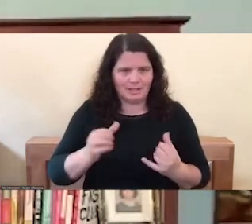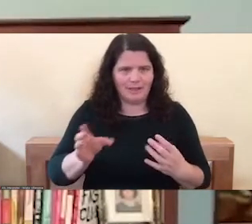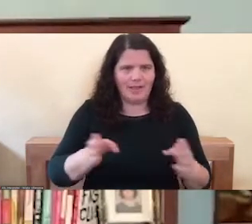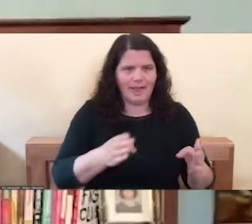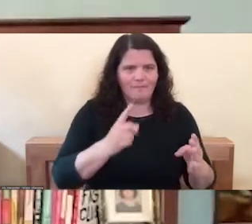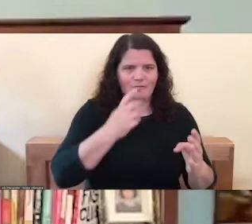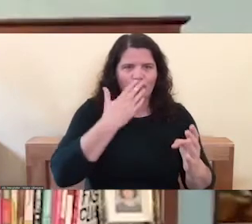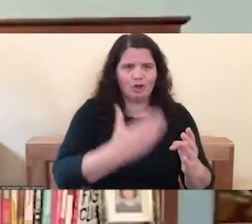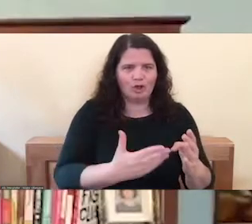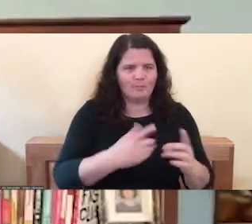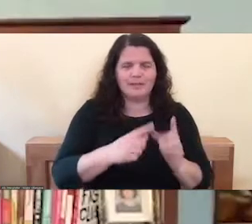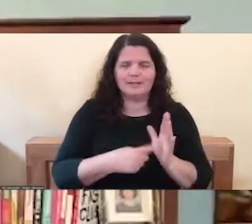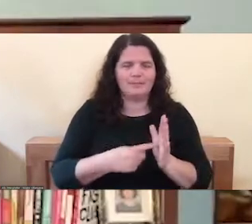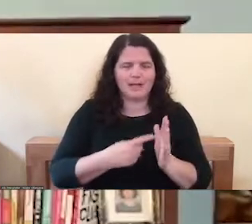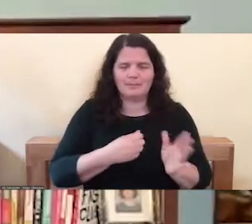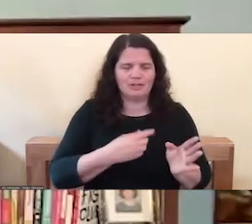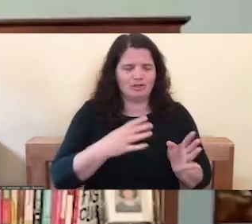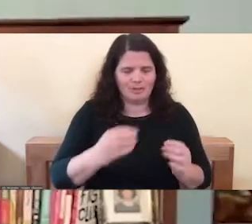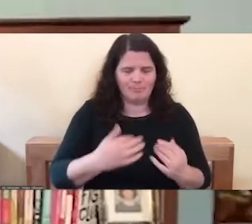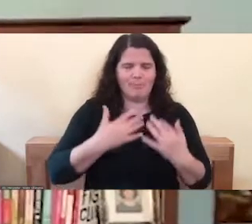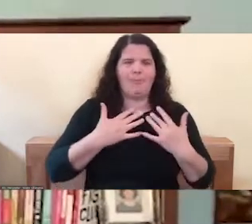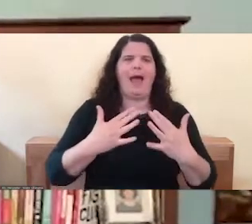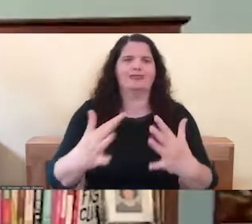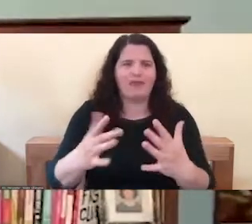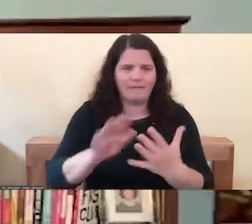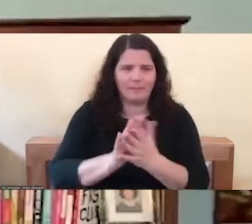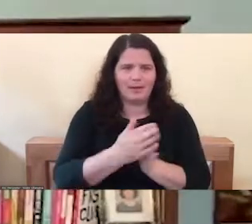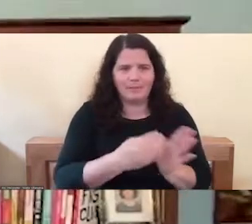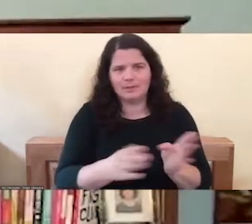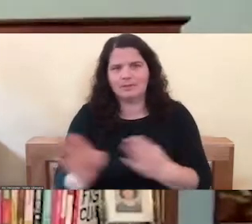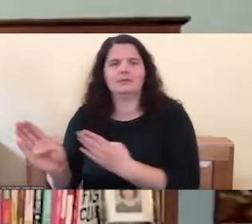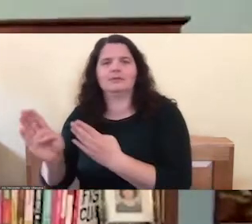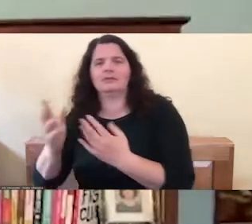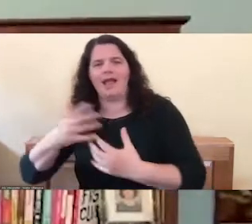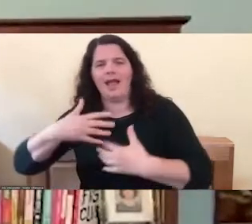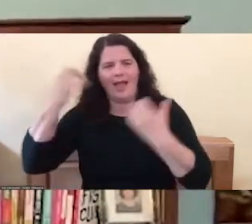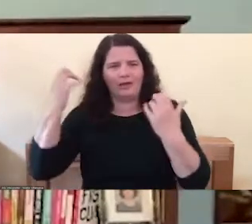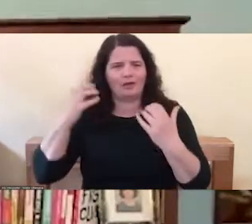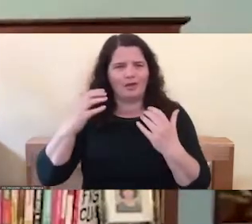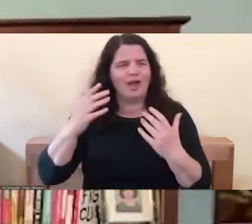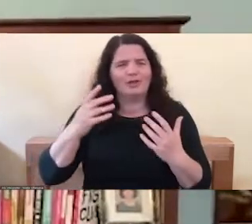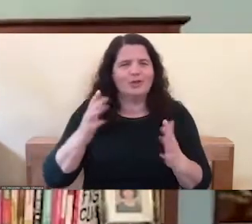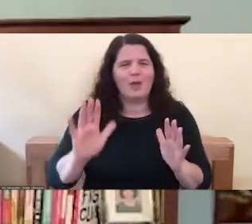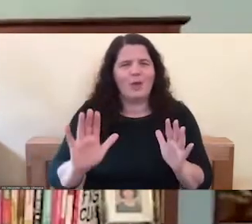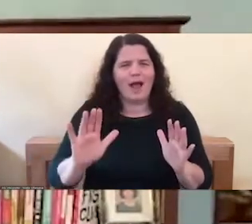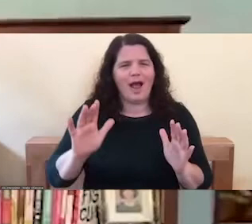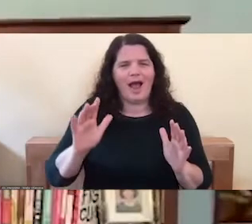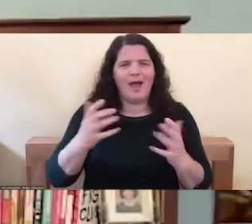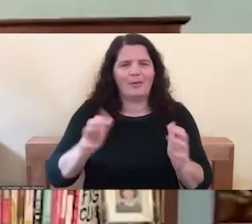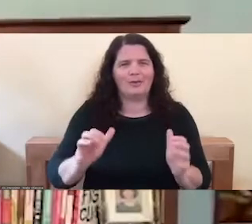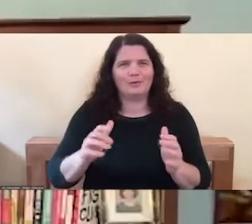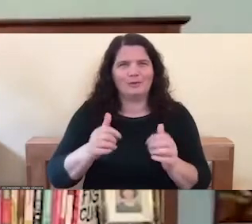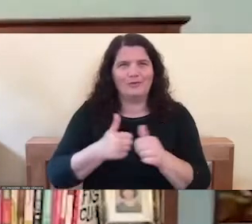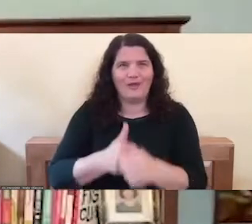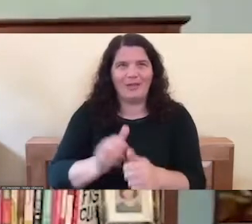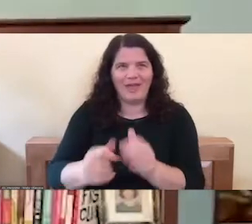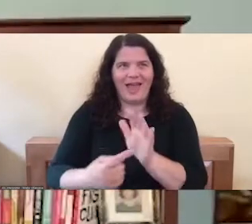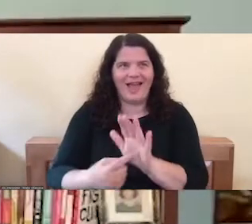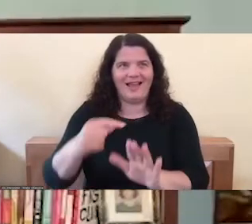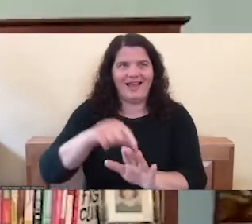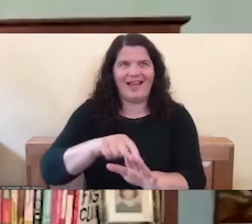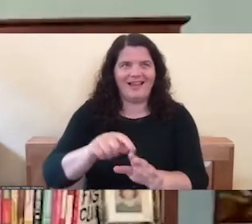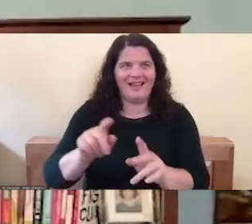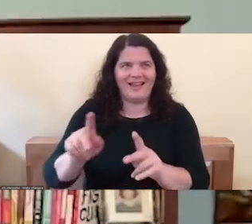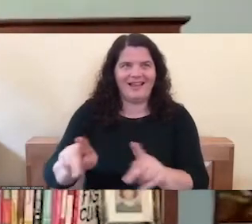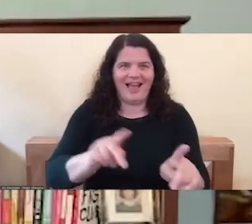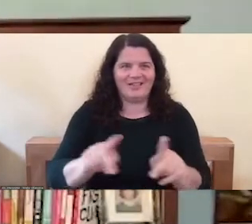So, you know, again, you don't, I, before I, before I say that analogy, I'm not, I'd have to think about it a little bit more. But really